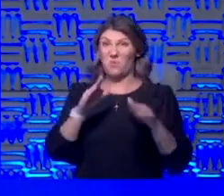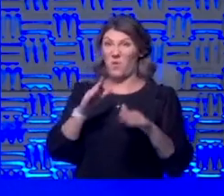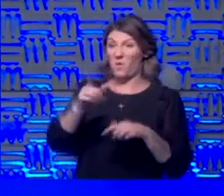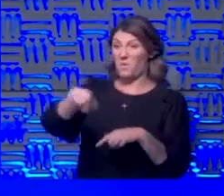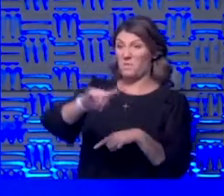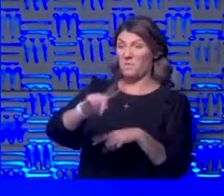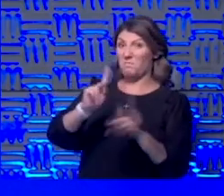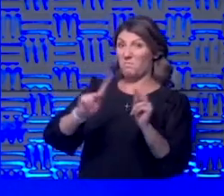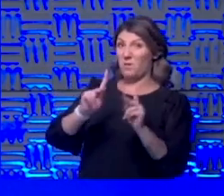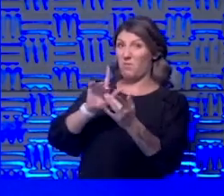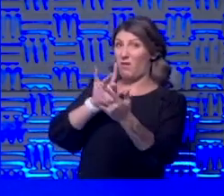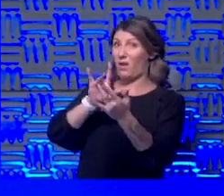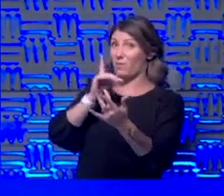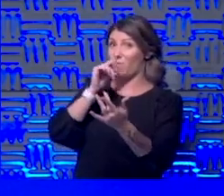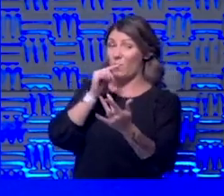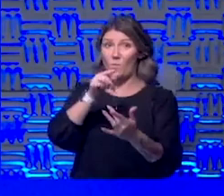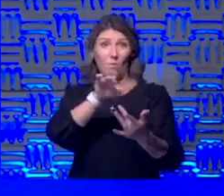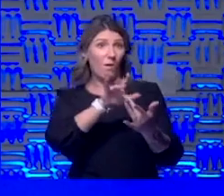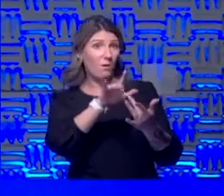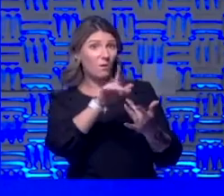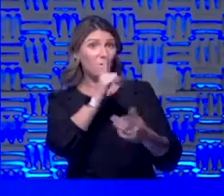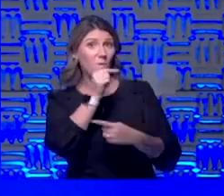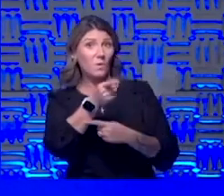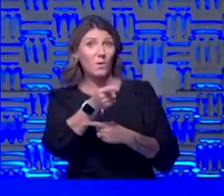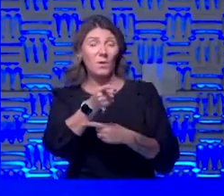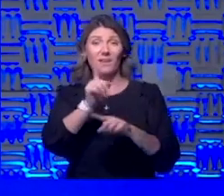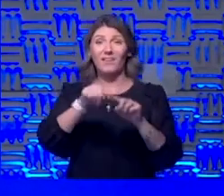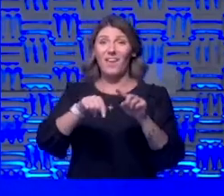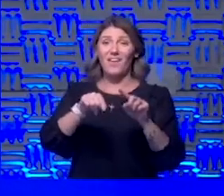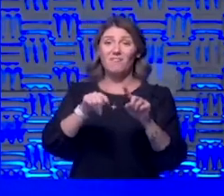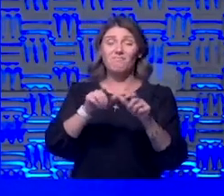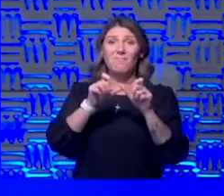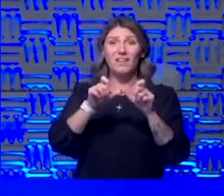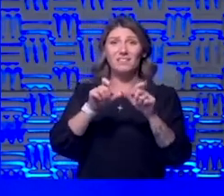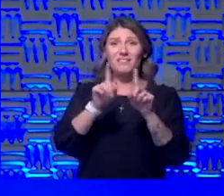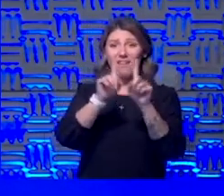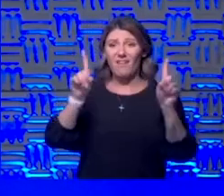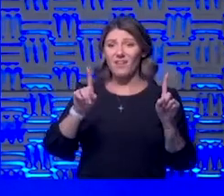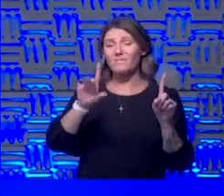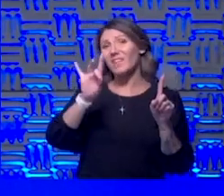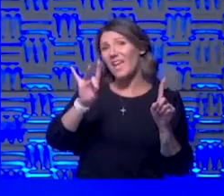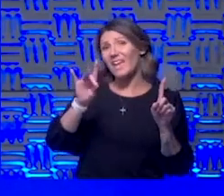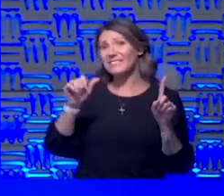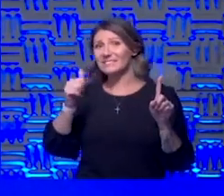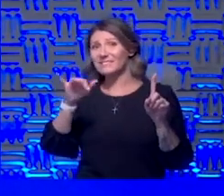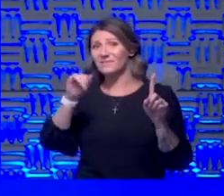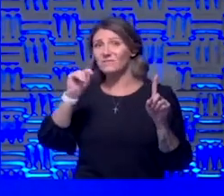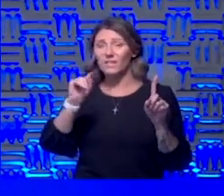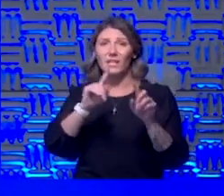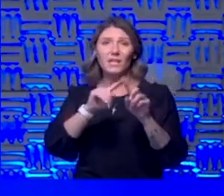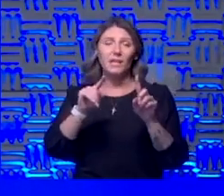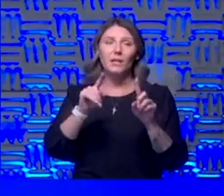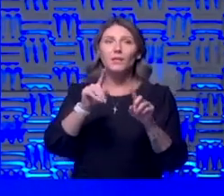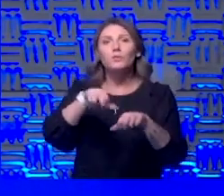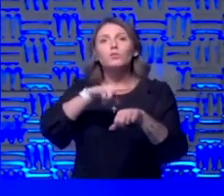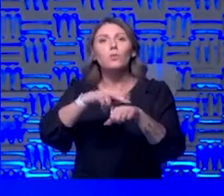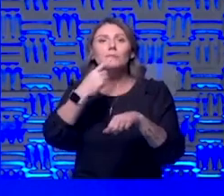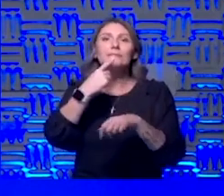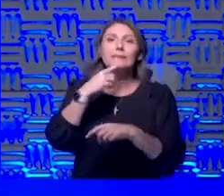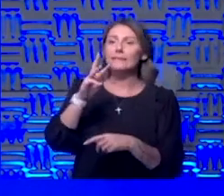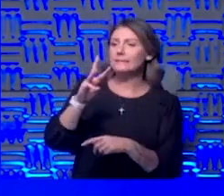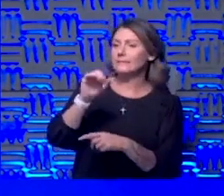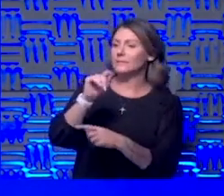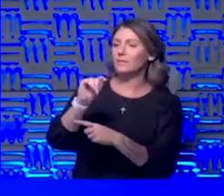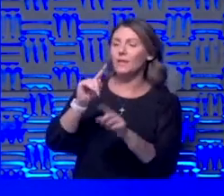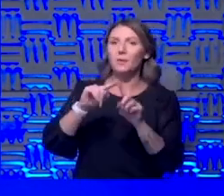else's bubble if you can't really maintain eight or ten feet away i know normally we say six but certainly we've always promoted eight ten feet